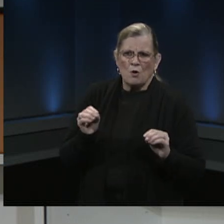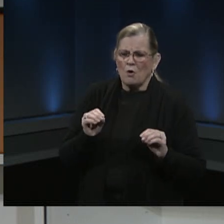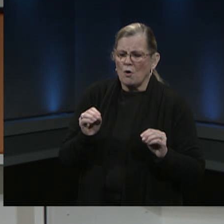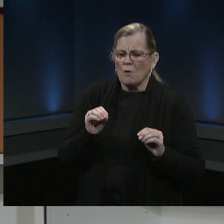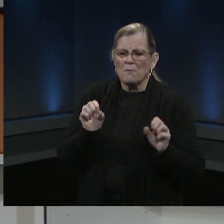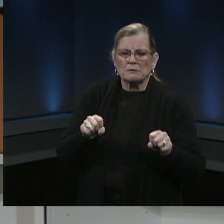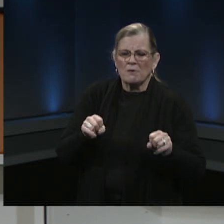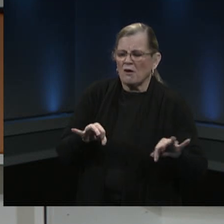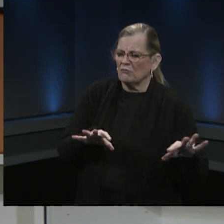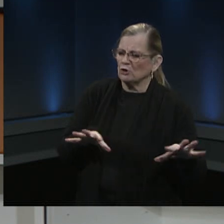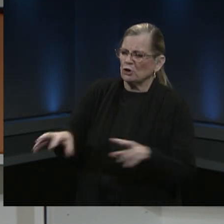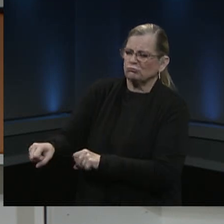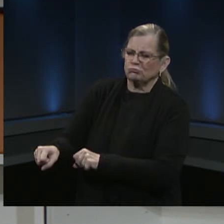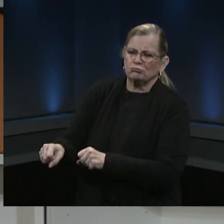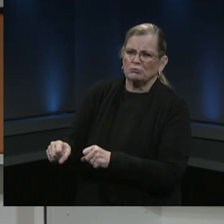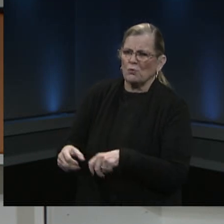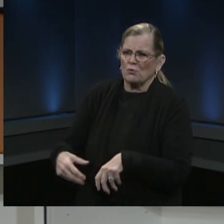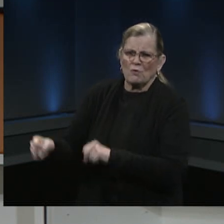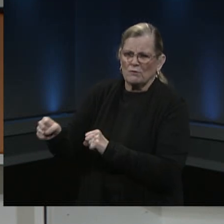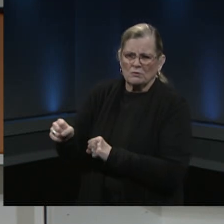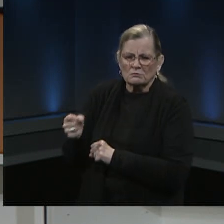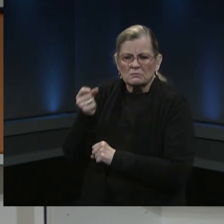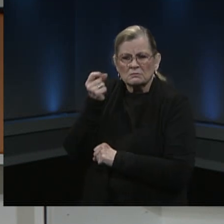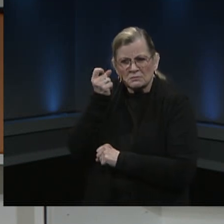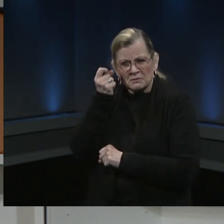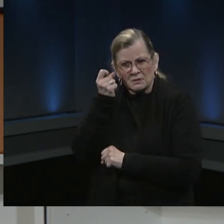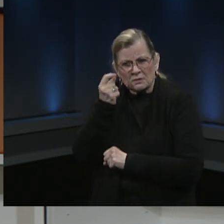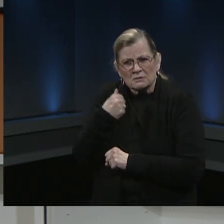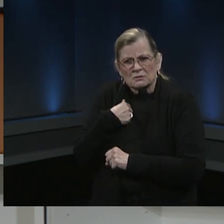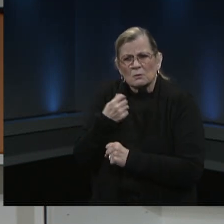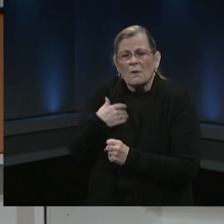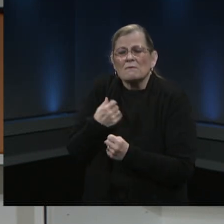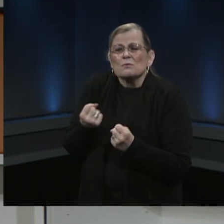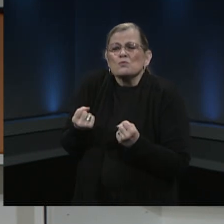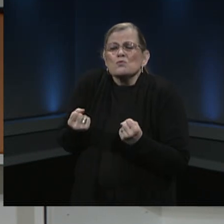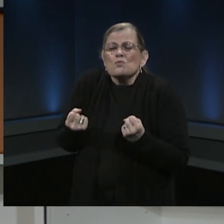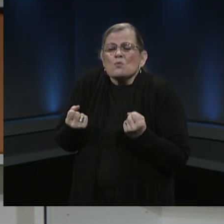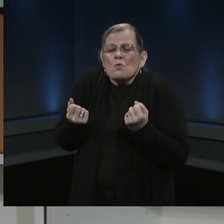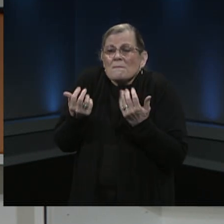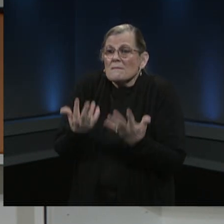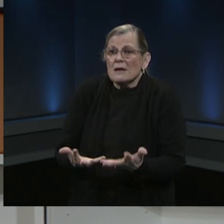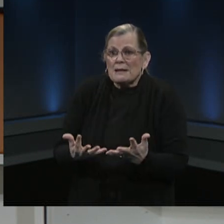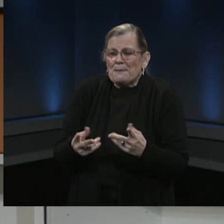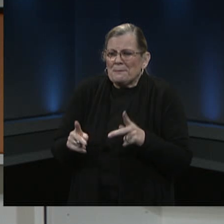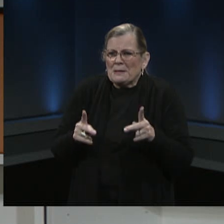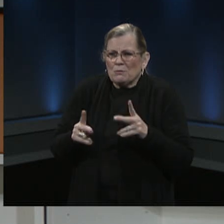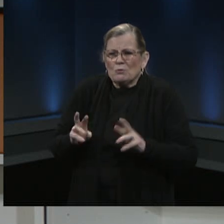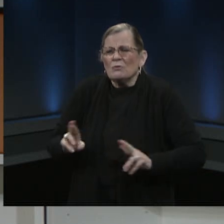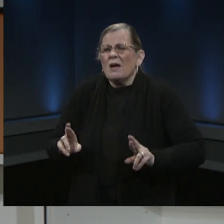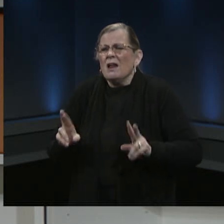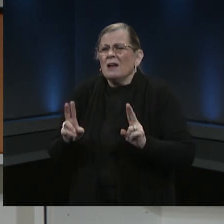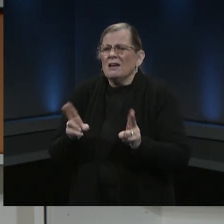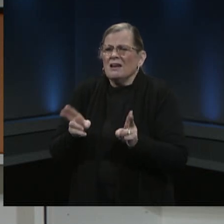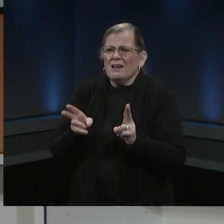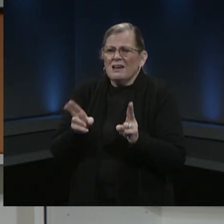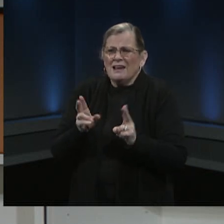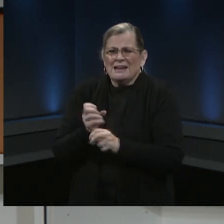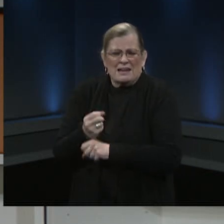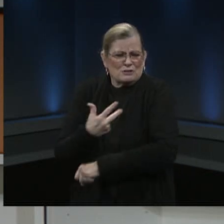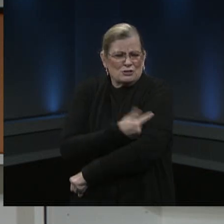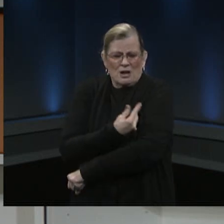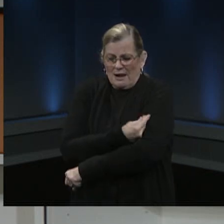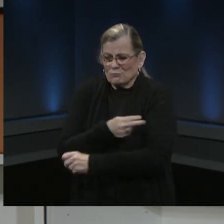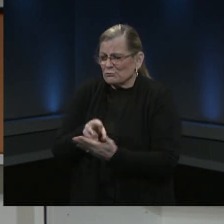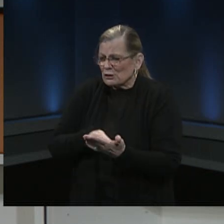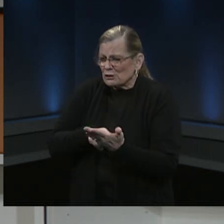need folks to understand that we had so many of our folks excited today uh about registering you know today the virginia